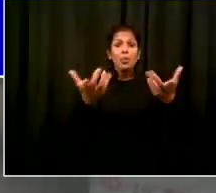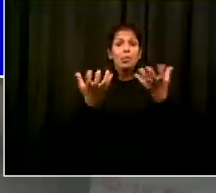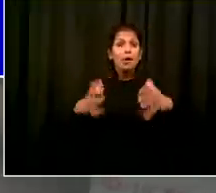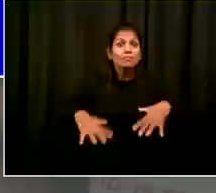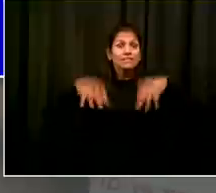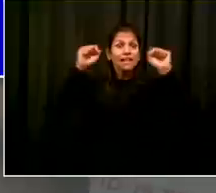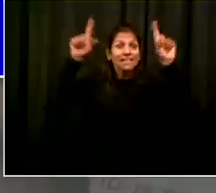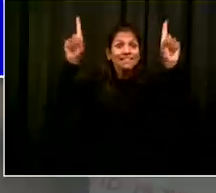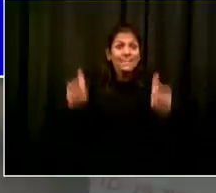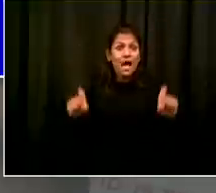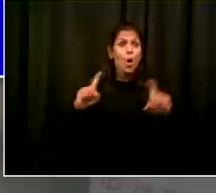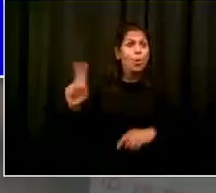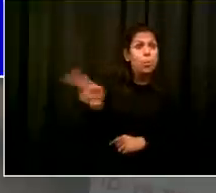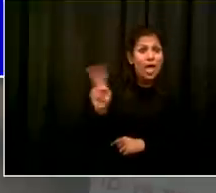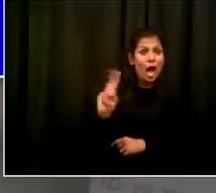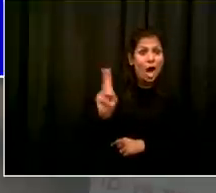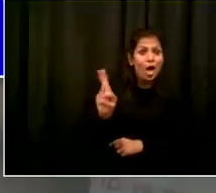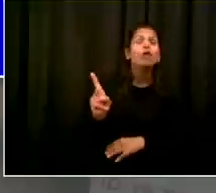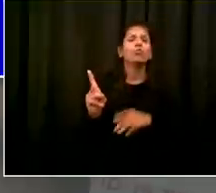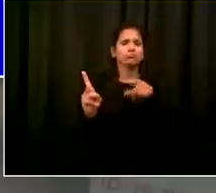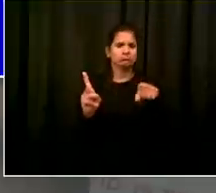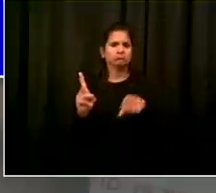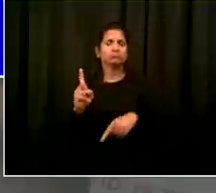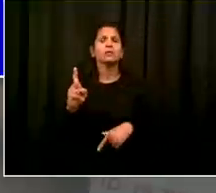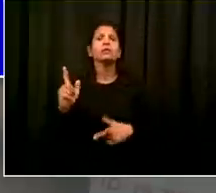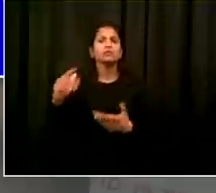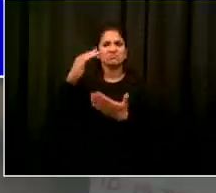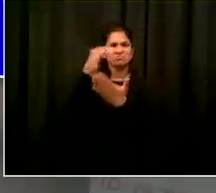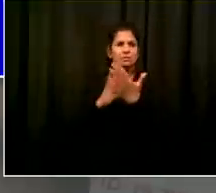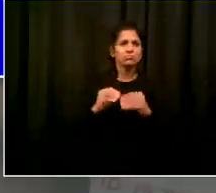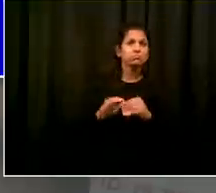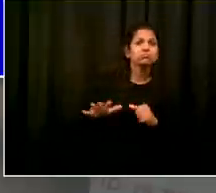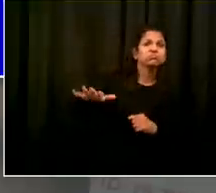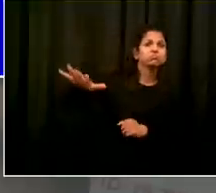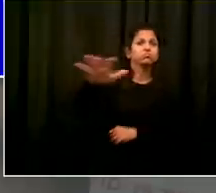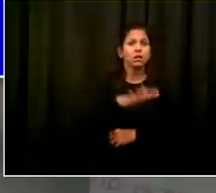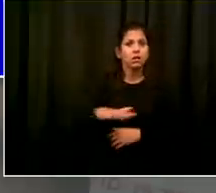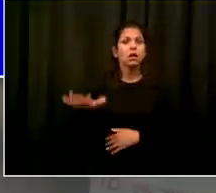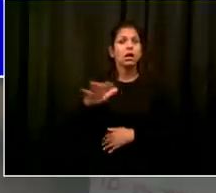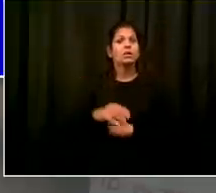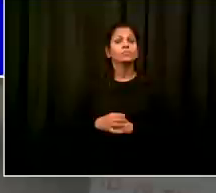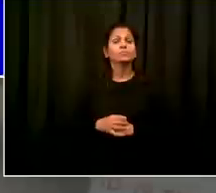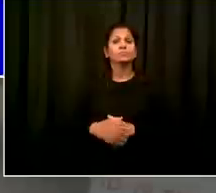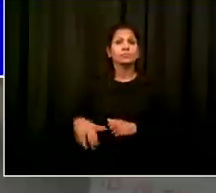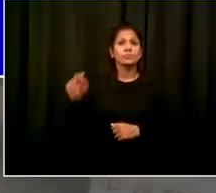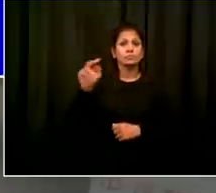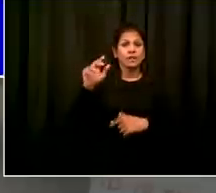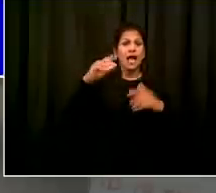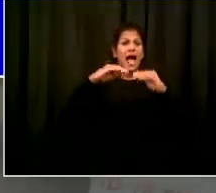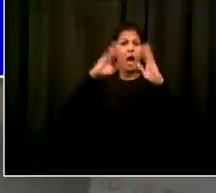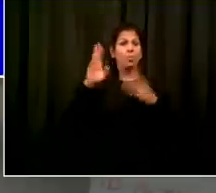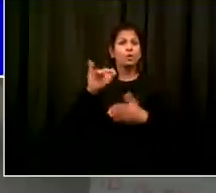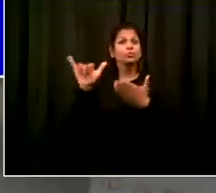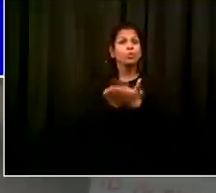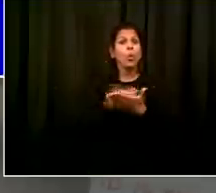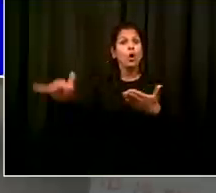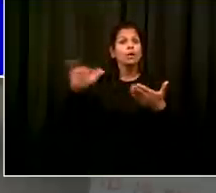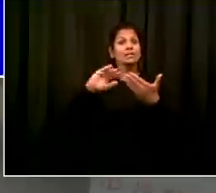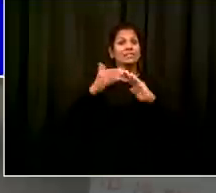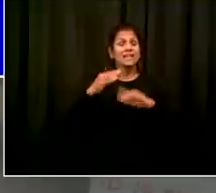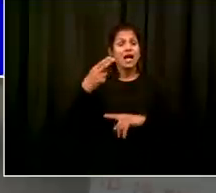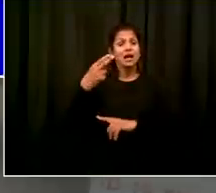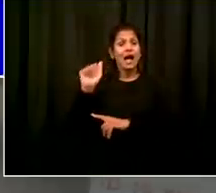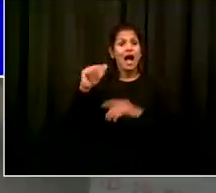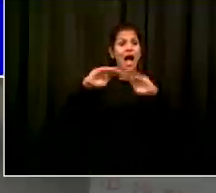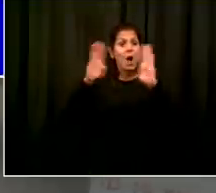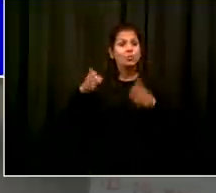and again you see the locations there all five boroughs these are some of our larger housing developments in a lot of the different